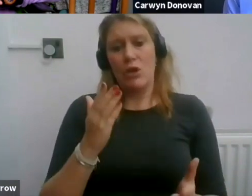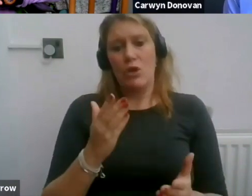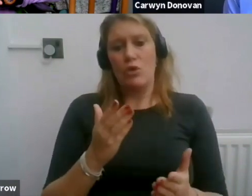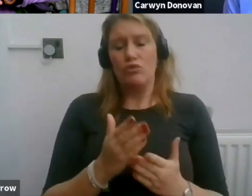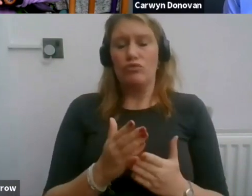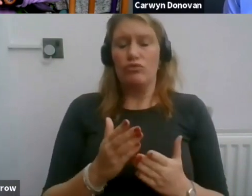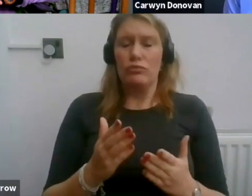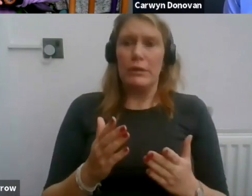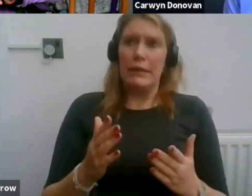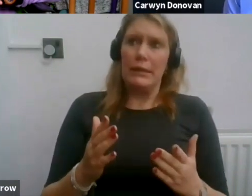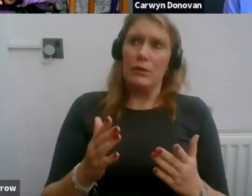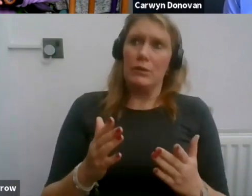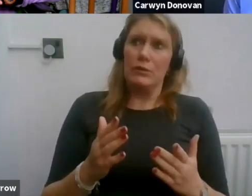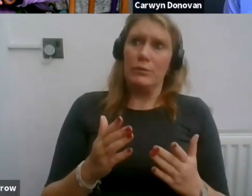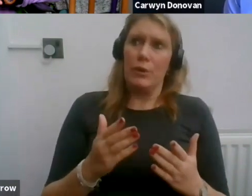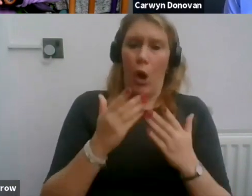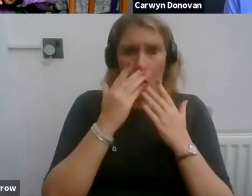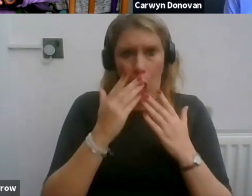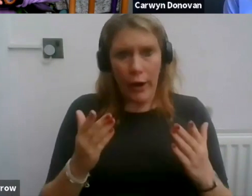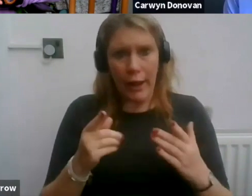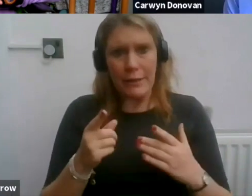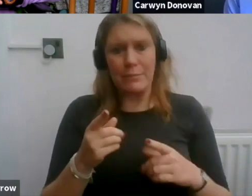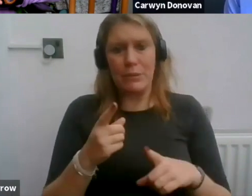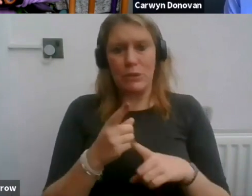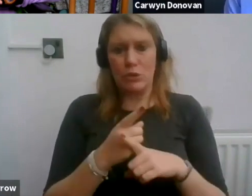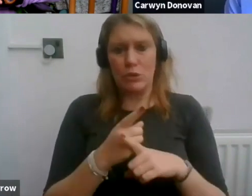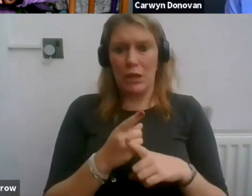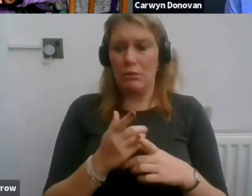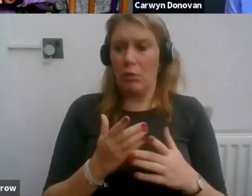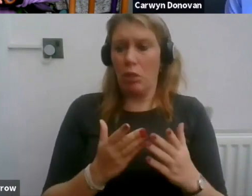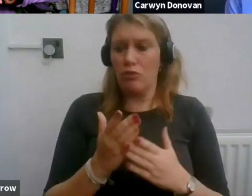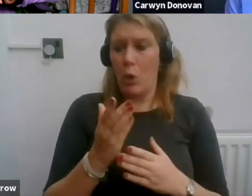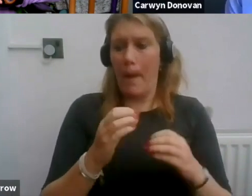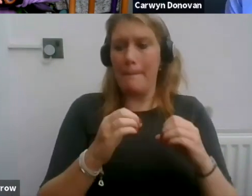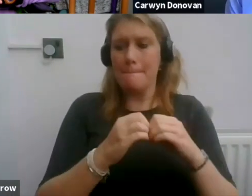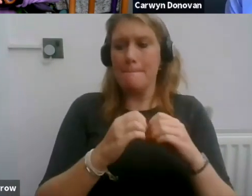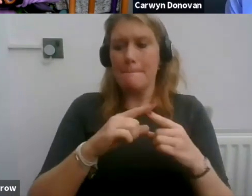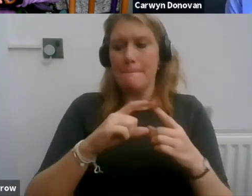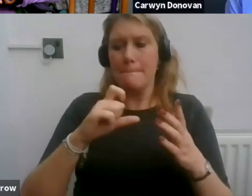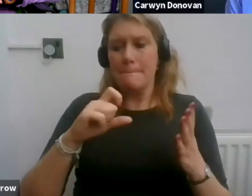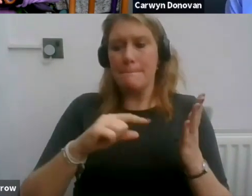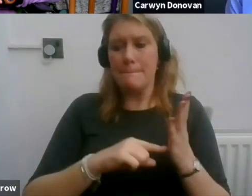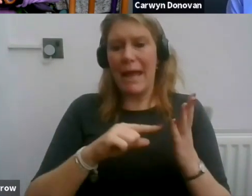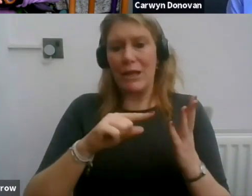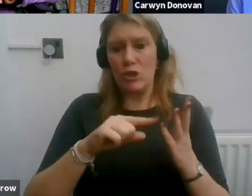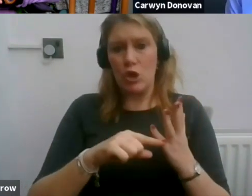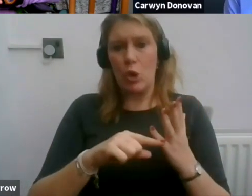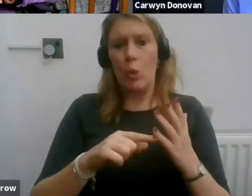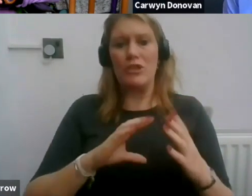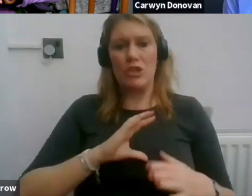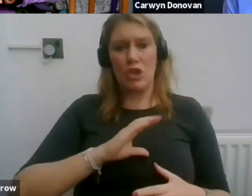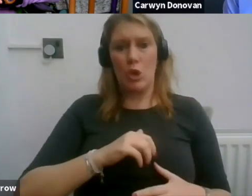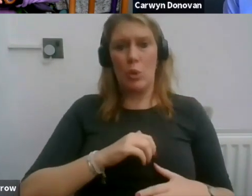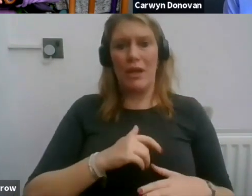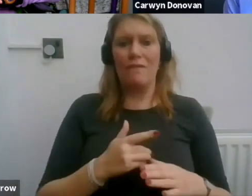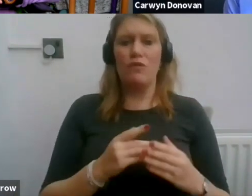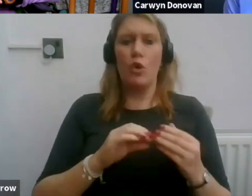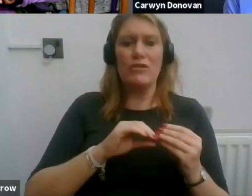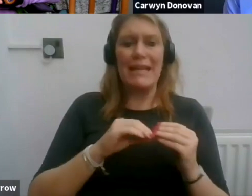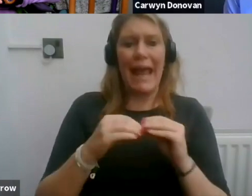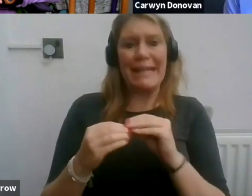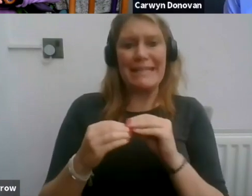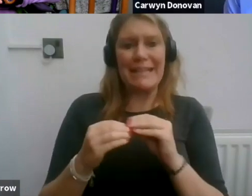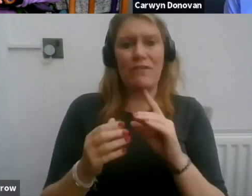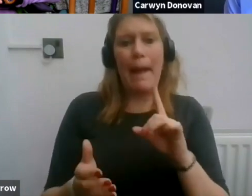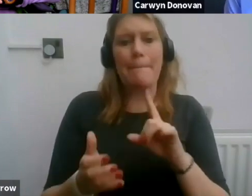and an honor to be speaking with you on behalf of BECDU, which is the union for creative ambition. I hope you're all